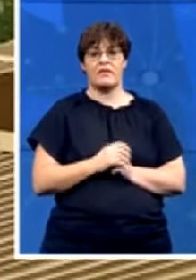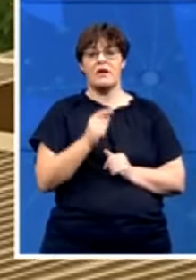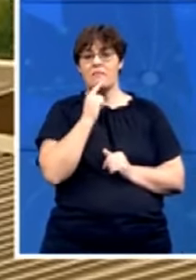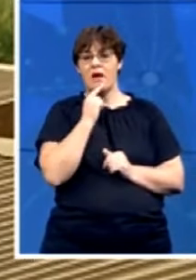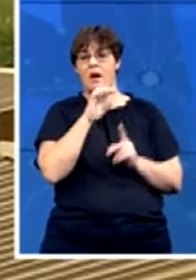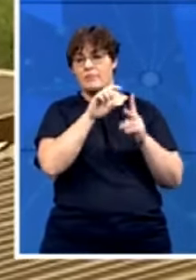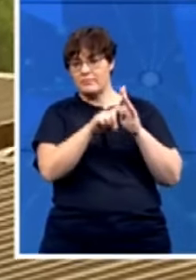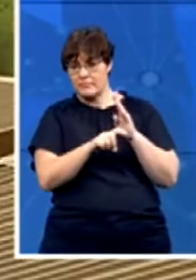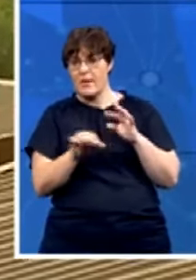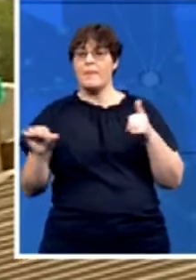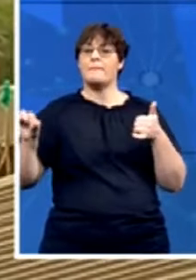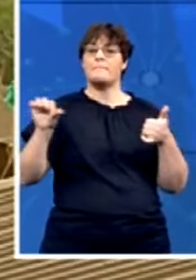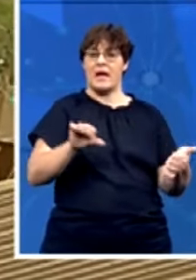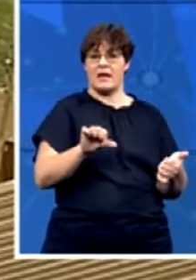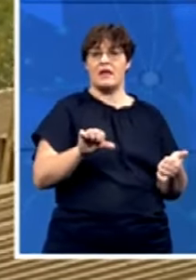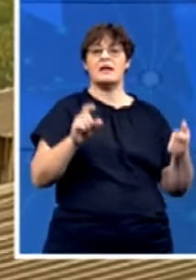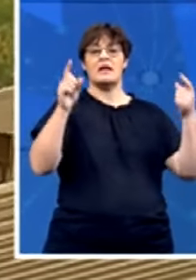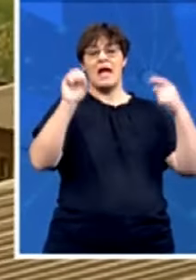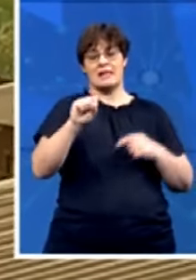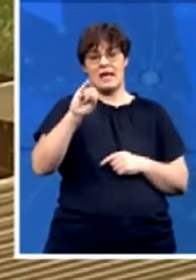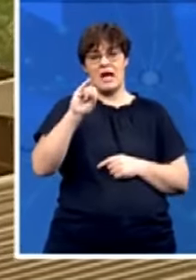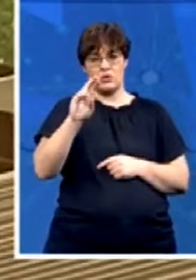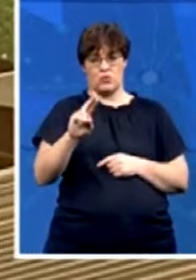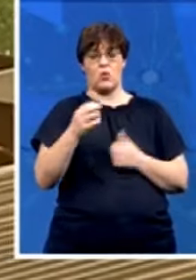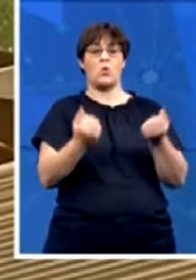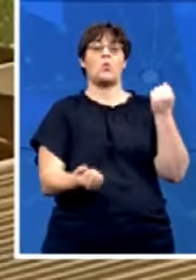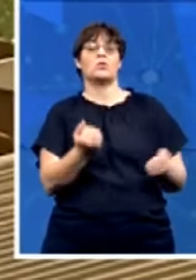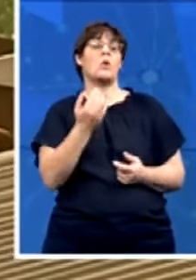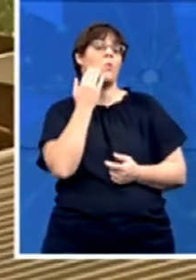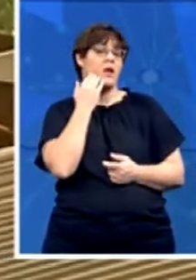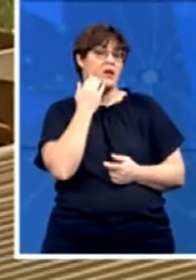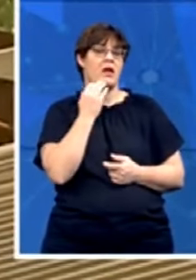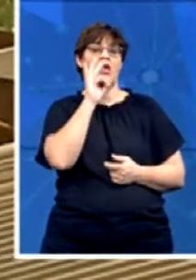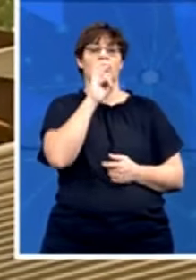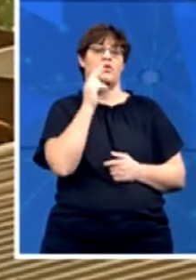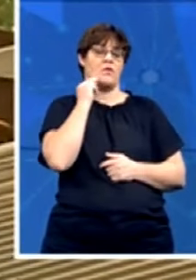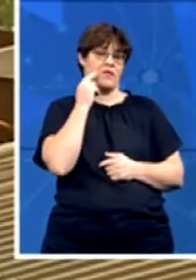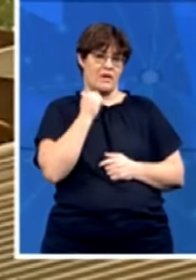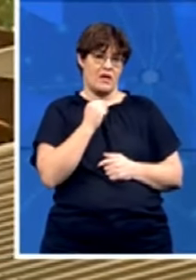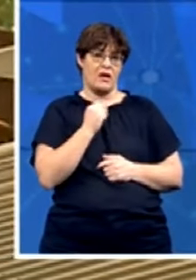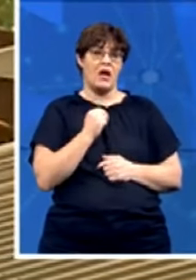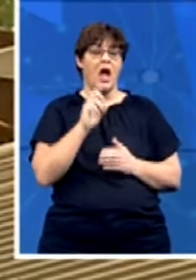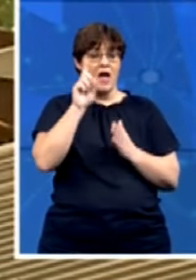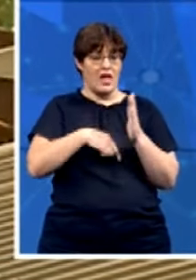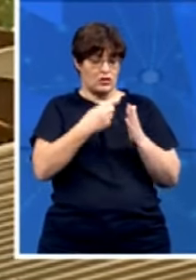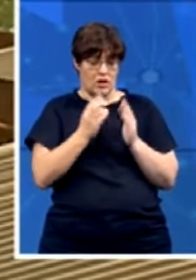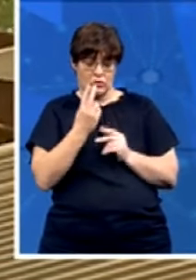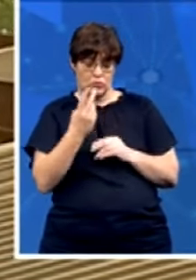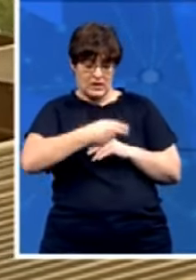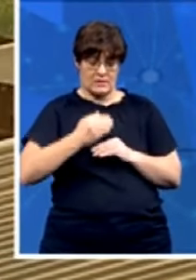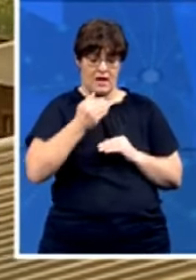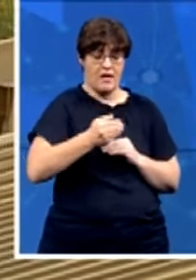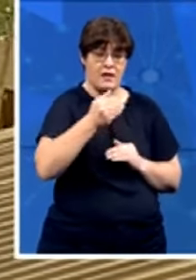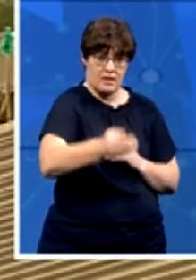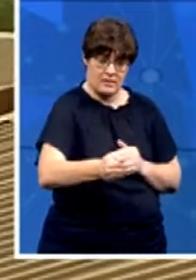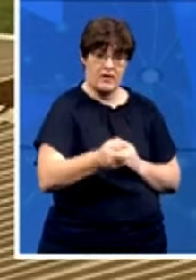specialized crimes court on the 3rd of November now that will be two days after the election these are employees of the housing development